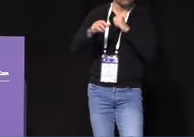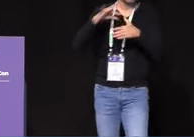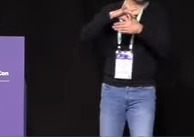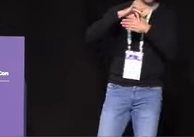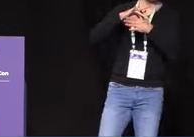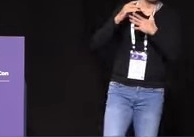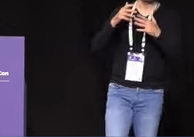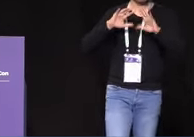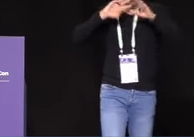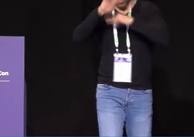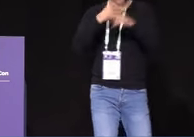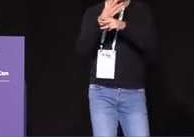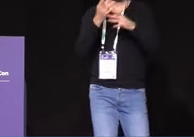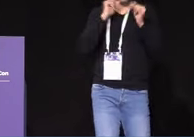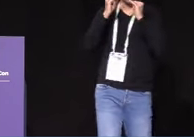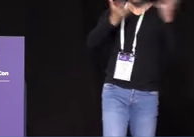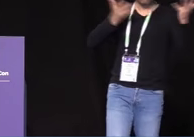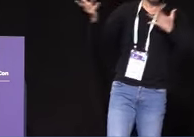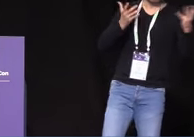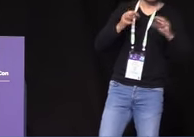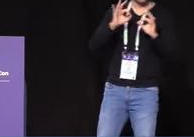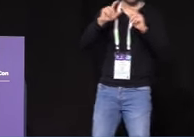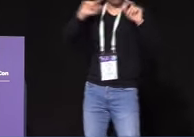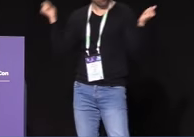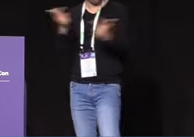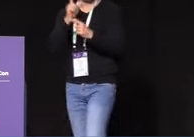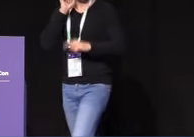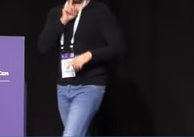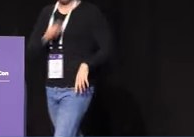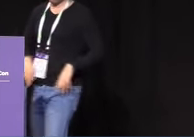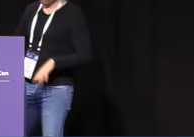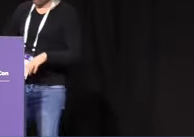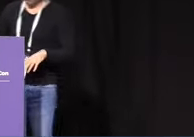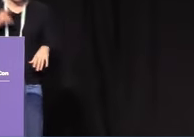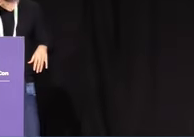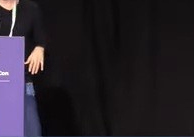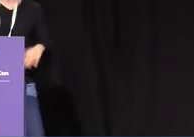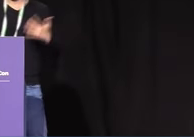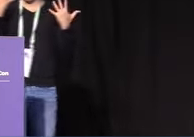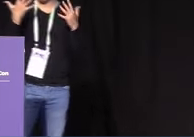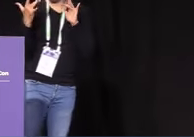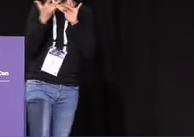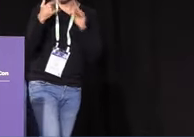strategies. And I have a YouTube channel targeting sign language in tech for the deaf.